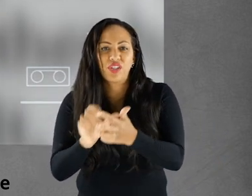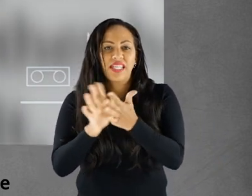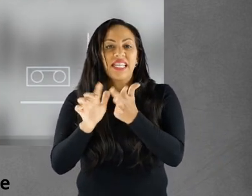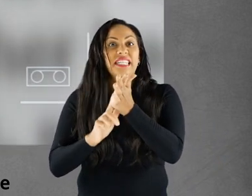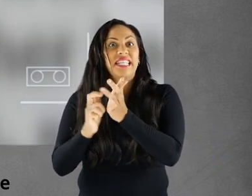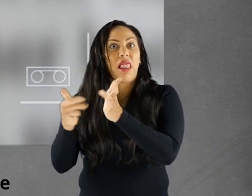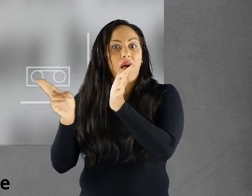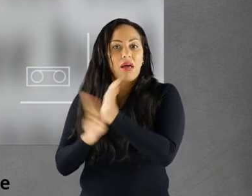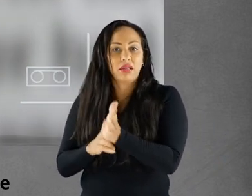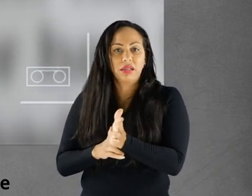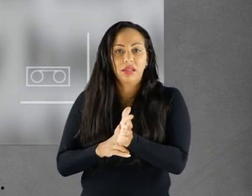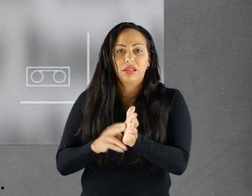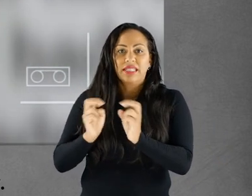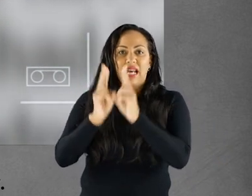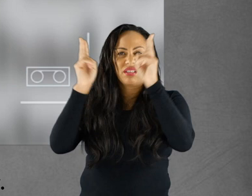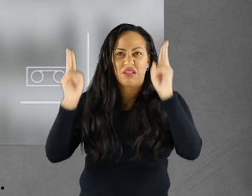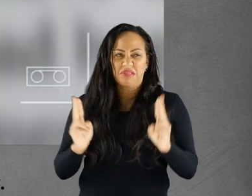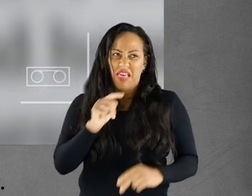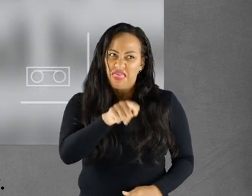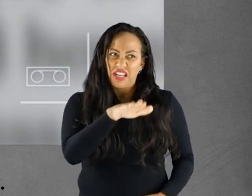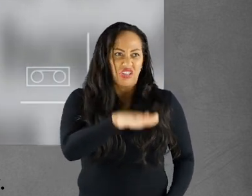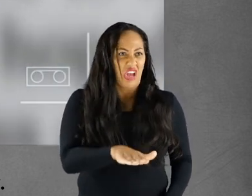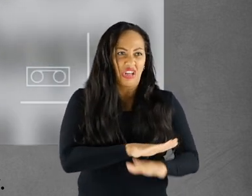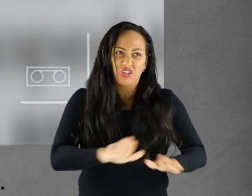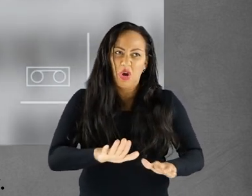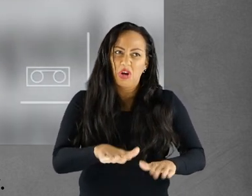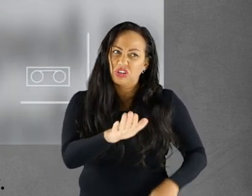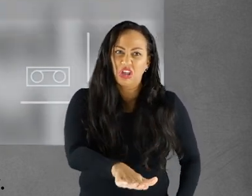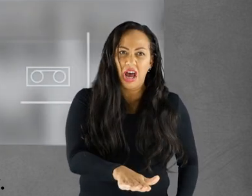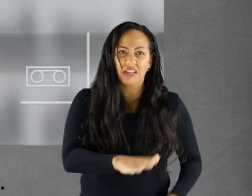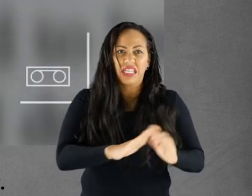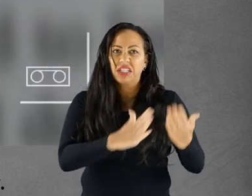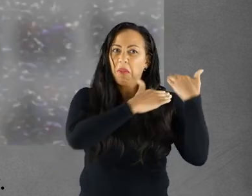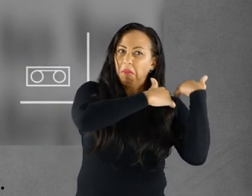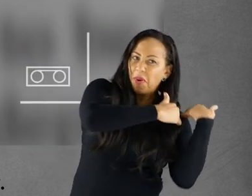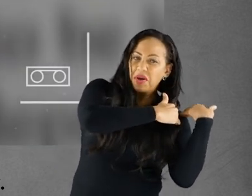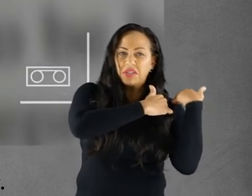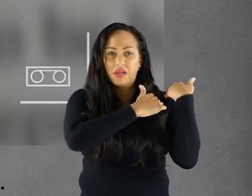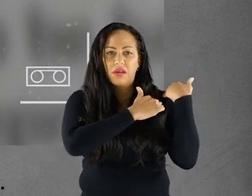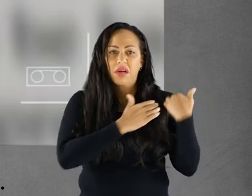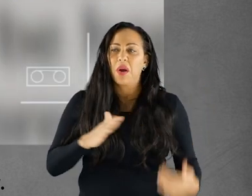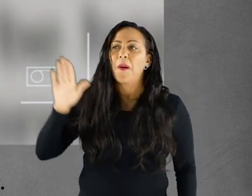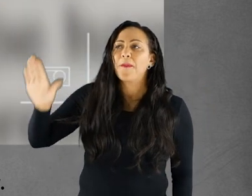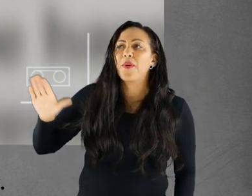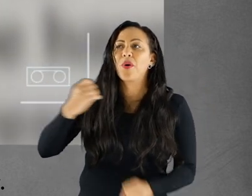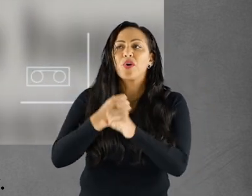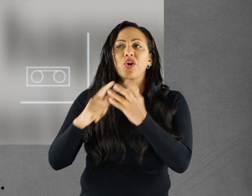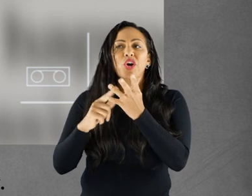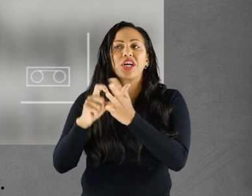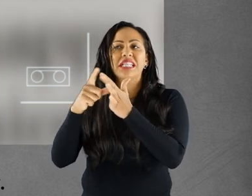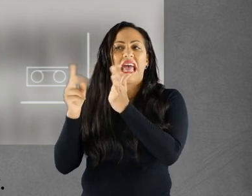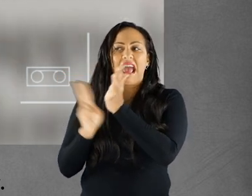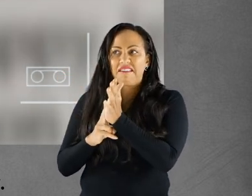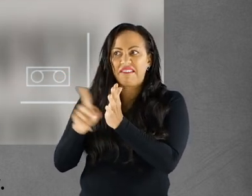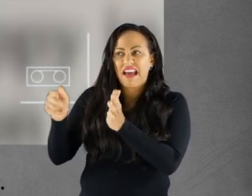of gismet has she come to with the dealing household? That child is not a child, but a burden and an